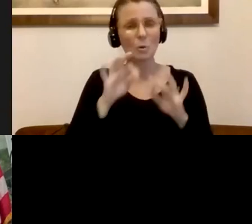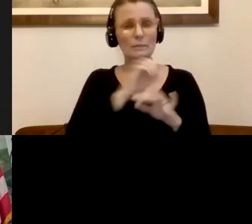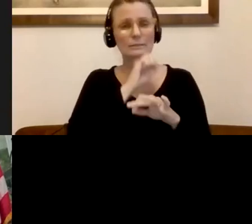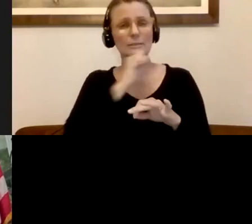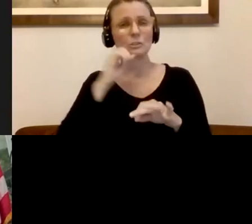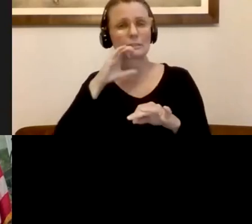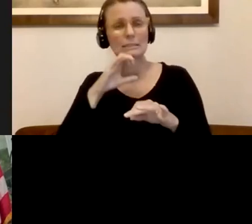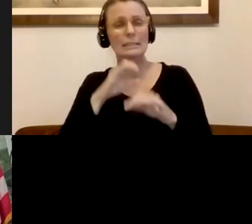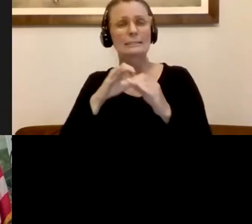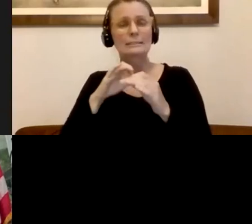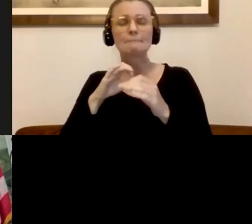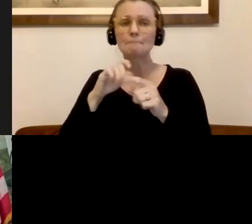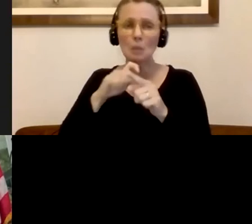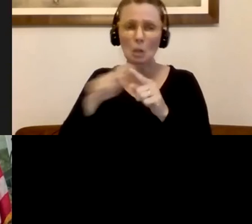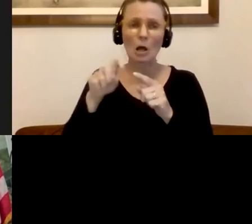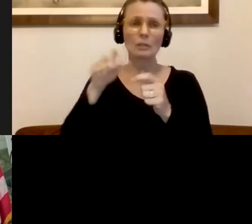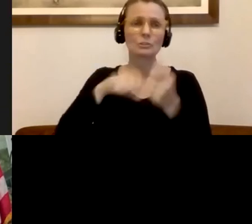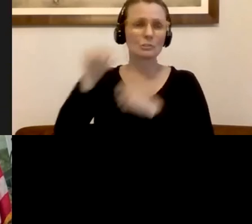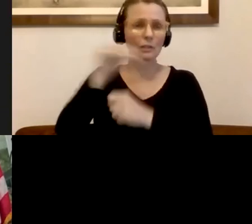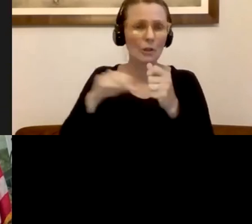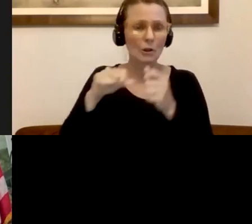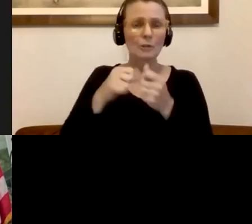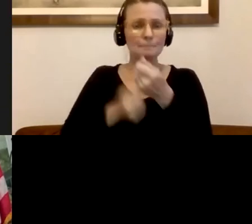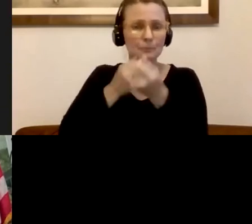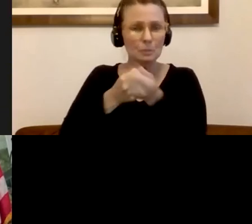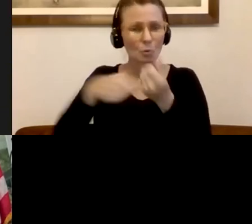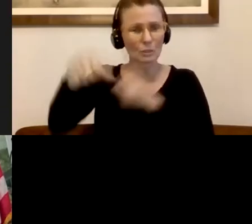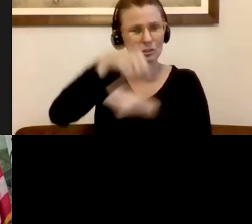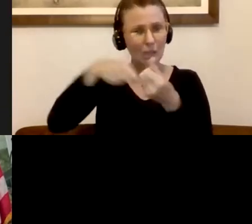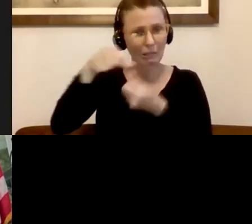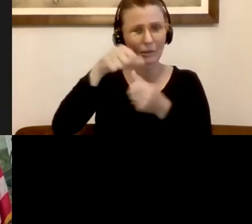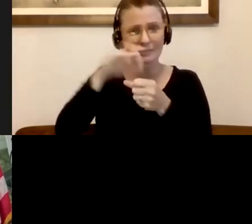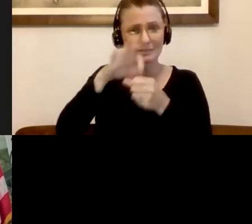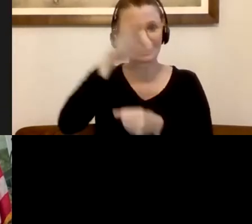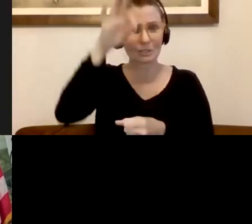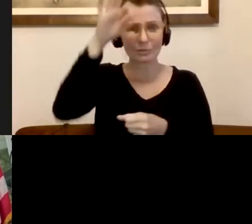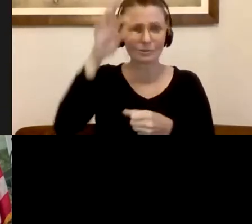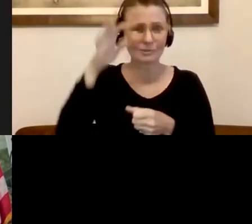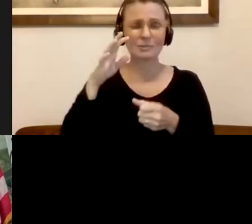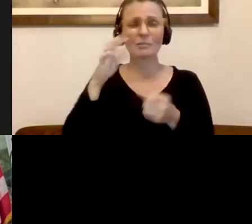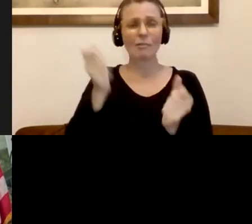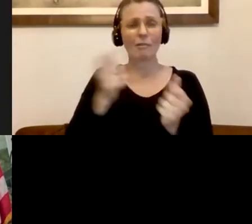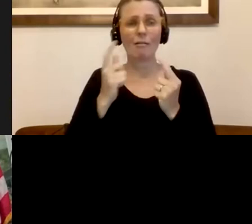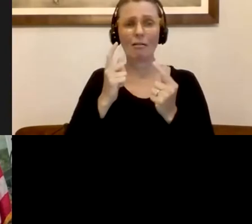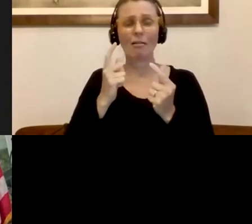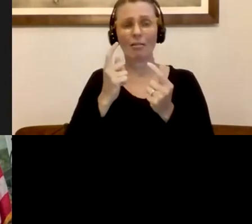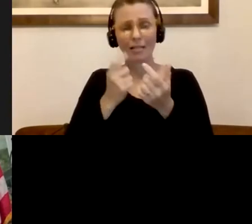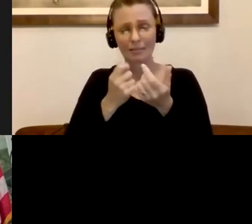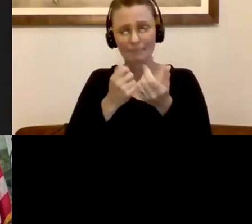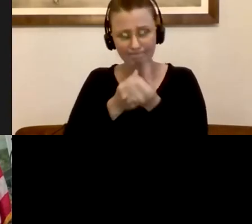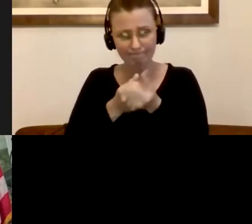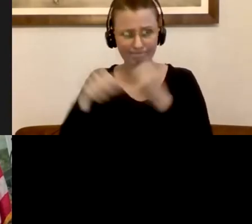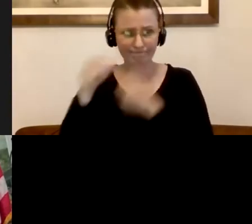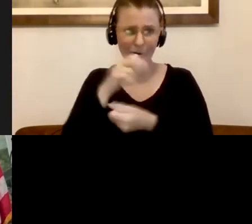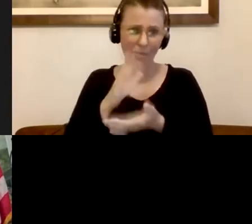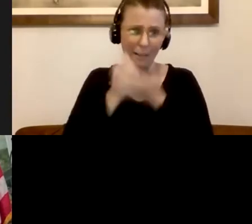way we can support people emotionally and spiritually and embrace one another. It's going to help us all get through this. Uh, and we need